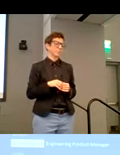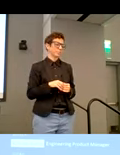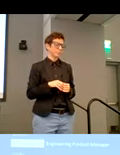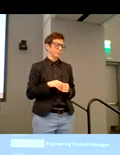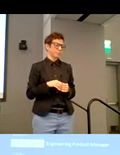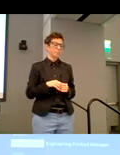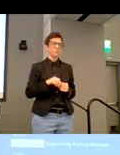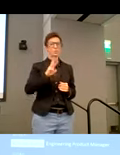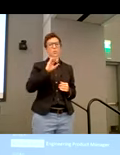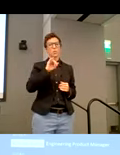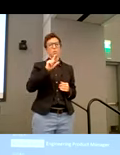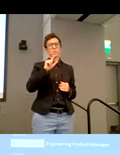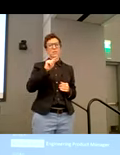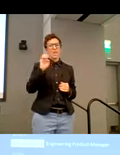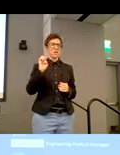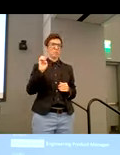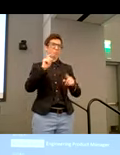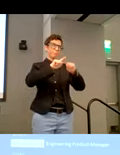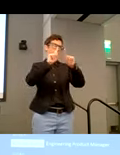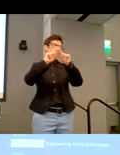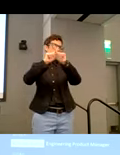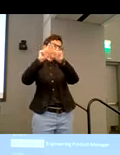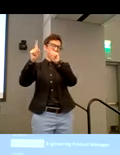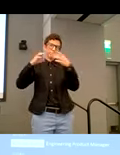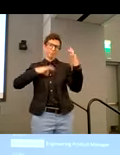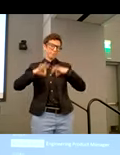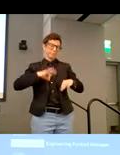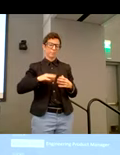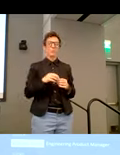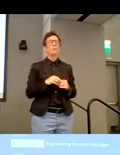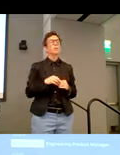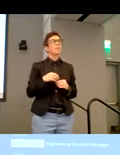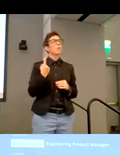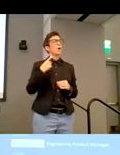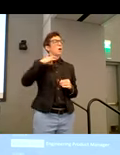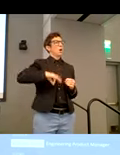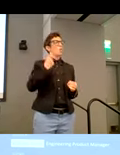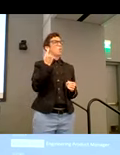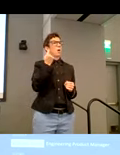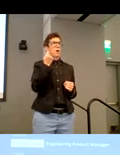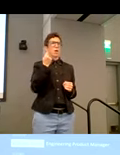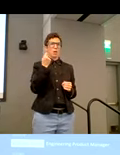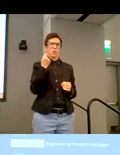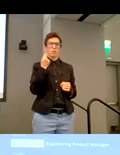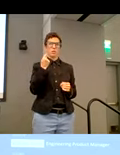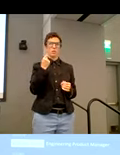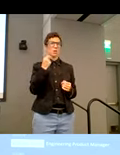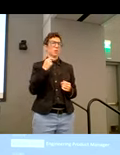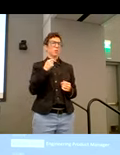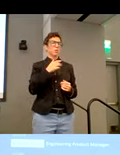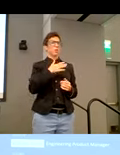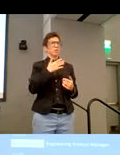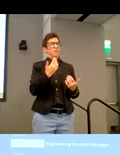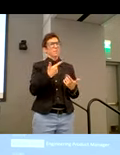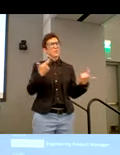I think it has done multiple things for our company over at WebEx. One, it has built a huge amount of empathy within